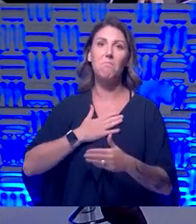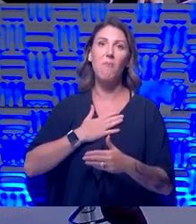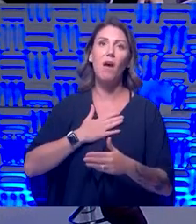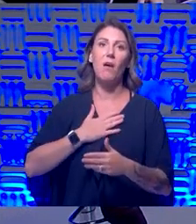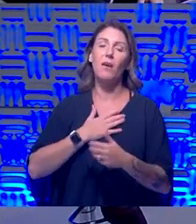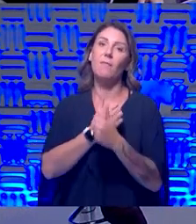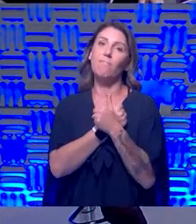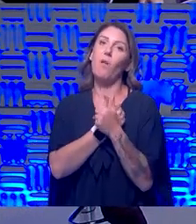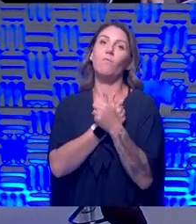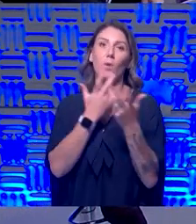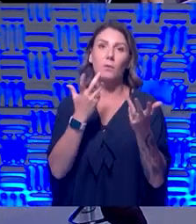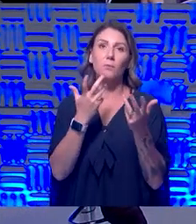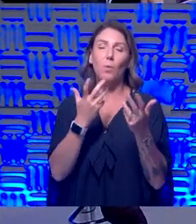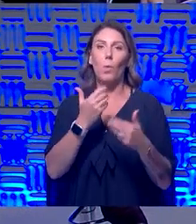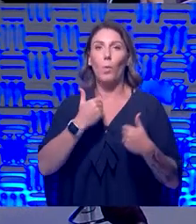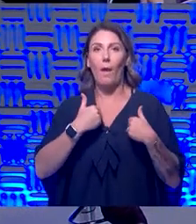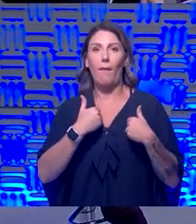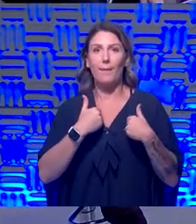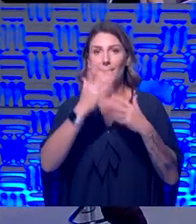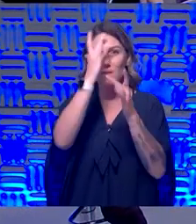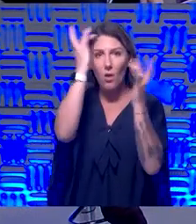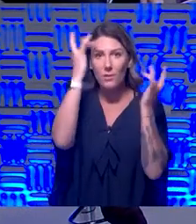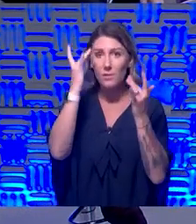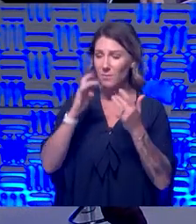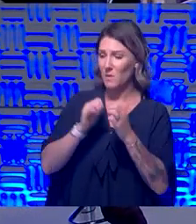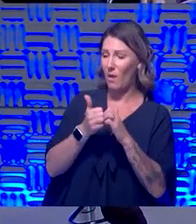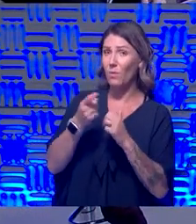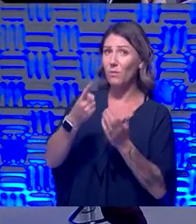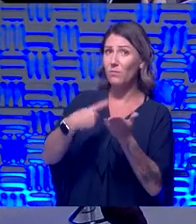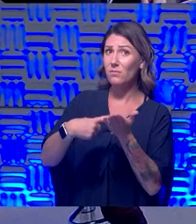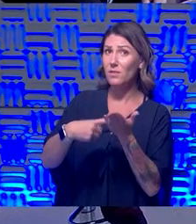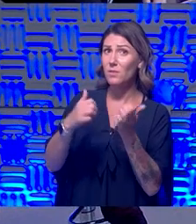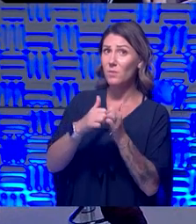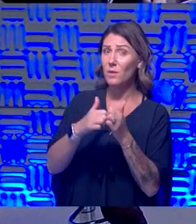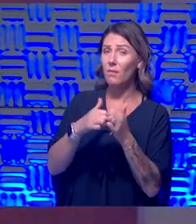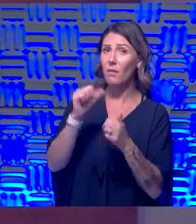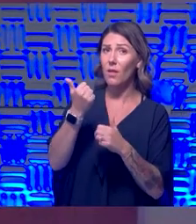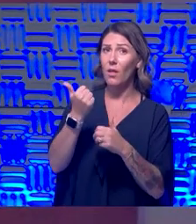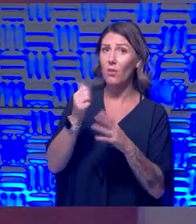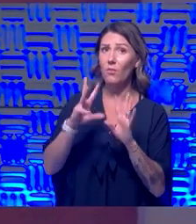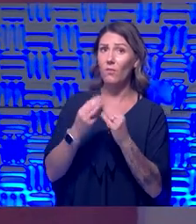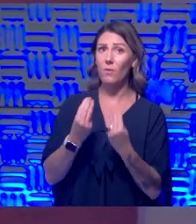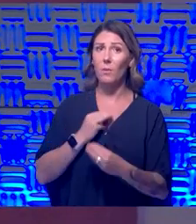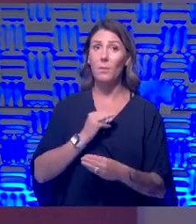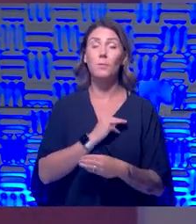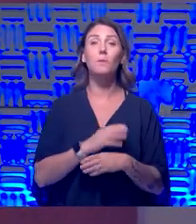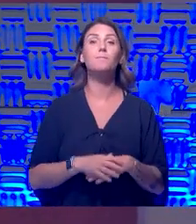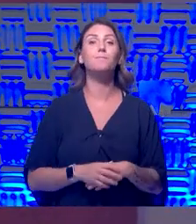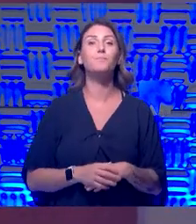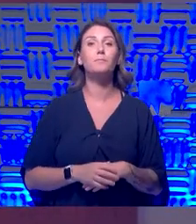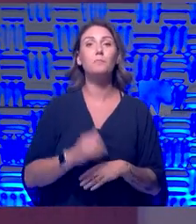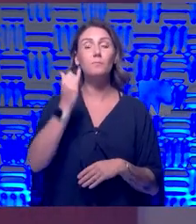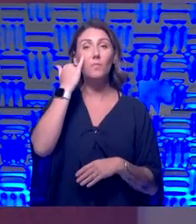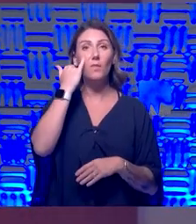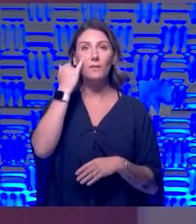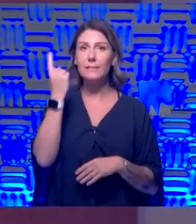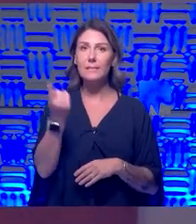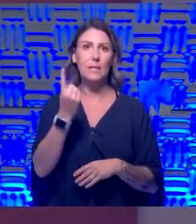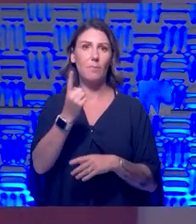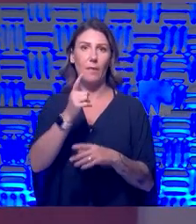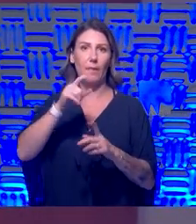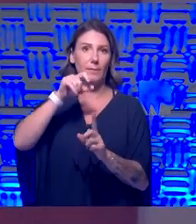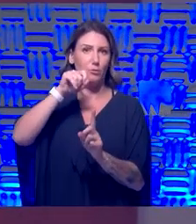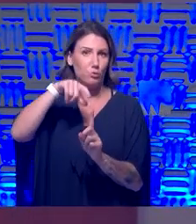That's got to be a hard one, right? So how do you talk about that with other family members? Well, mean, you know, if there's something that's driving agitation,